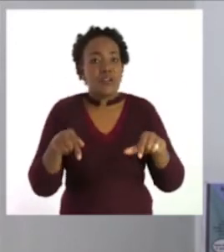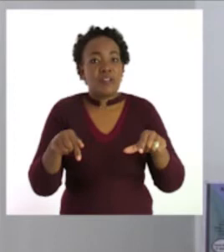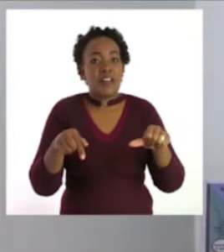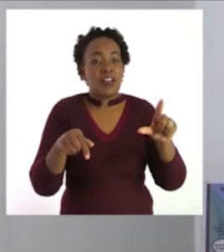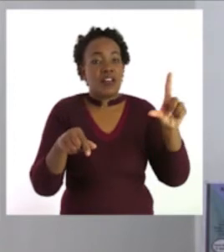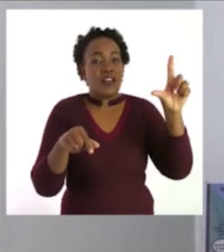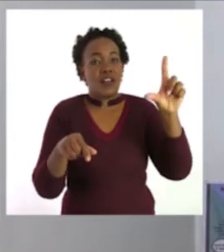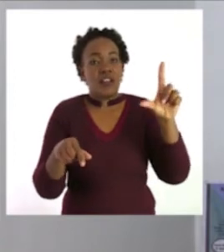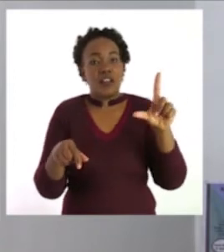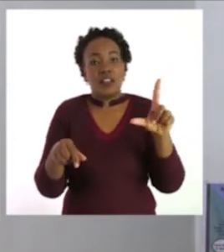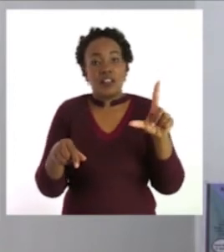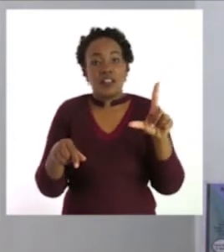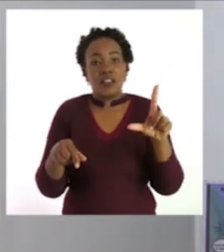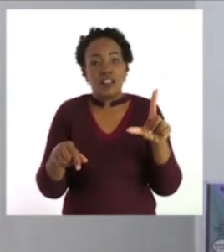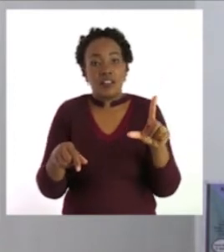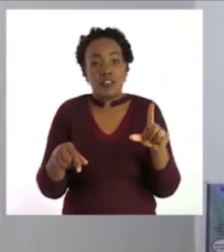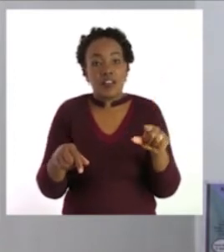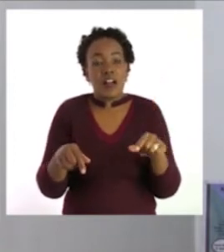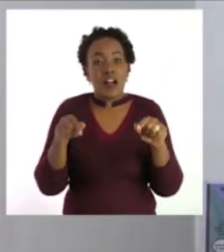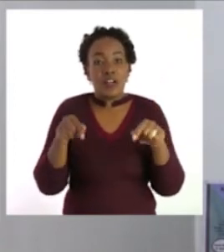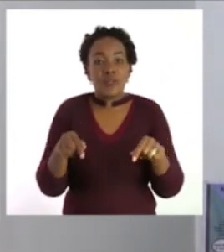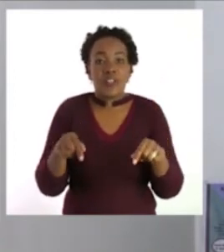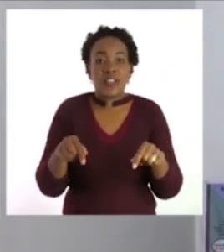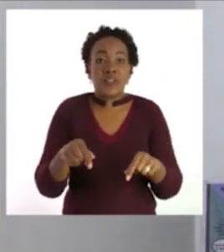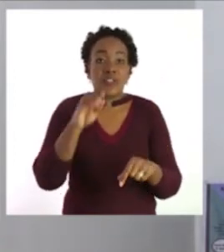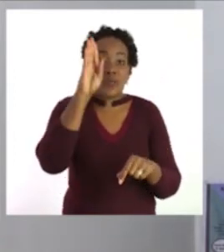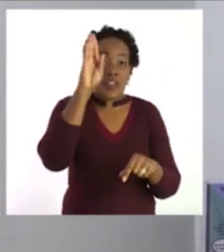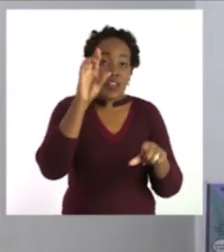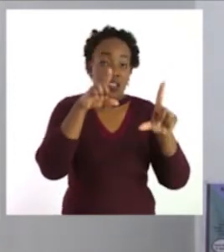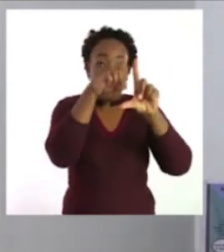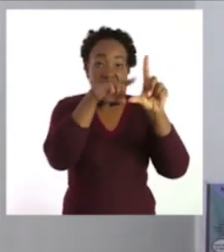use is called a bar graph.